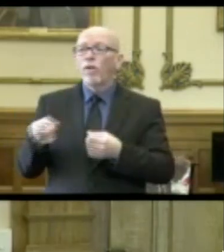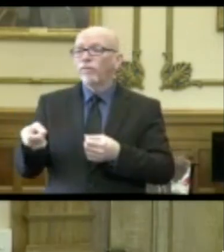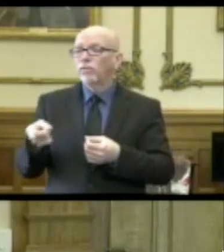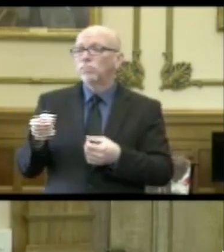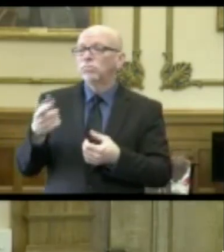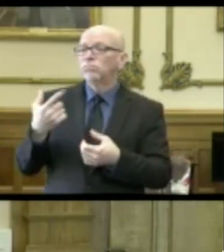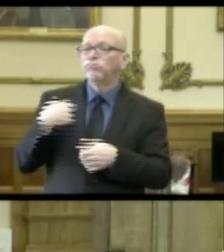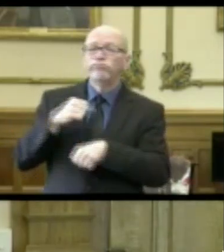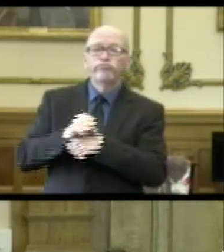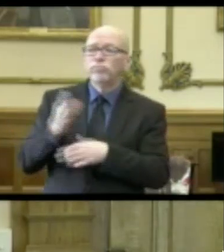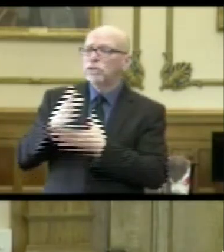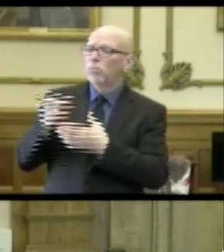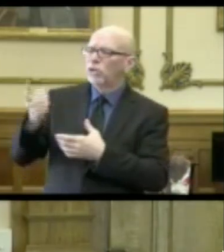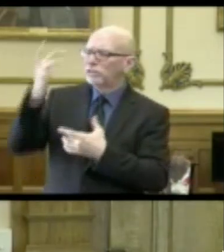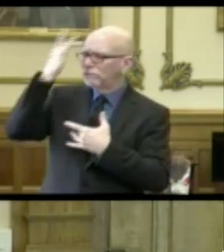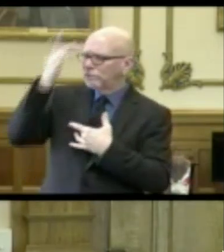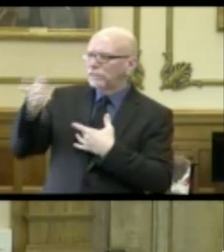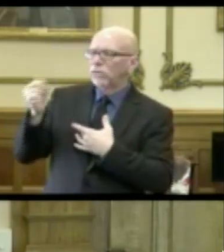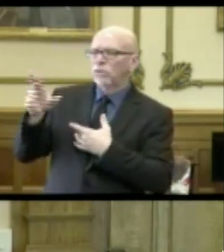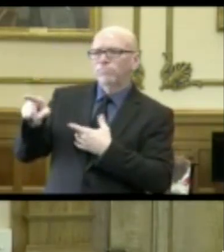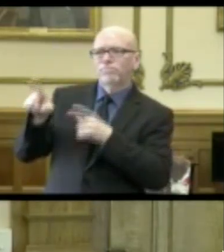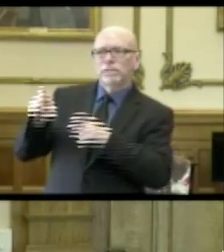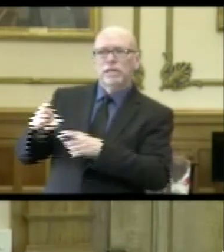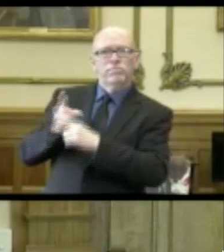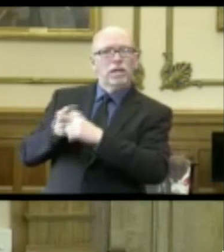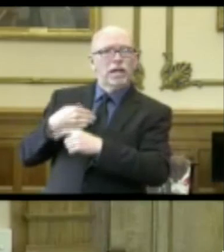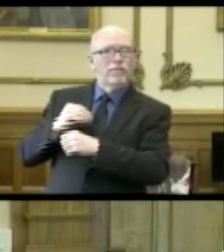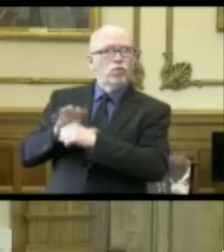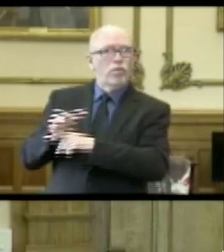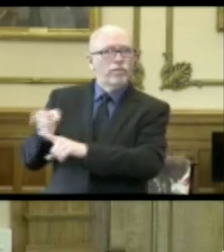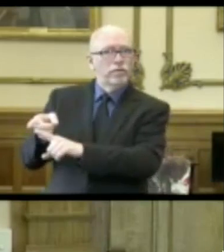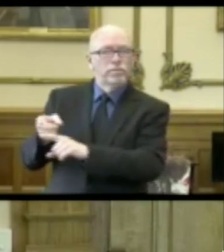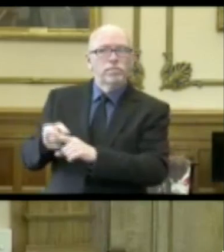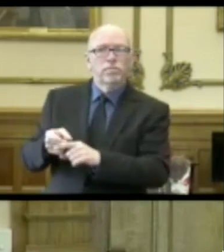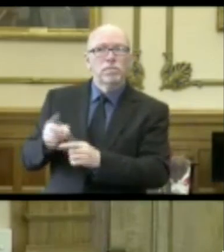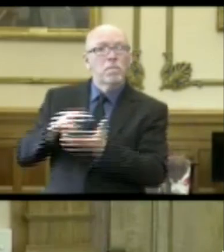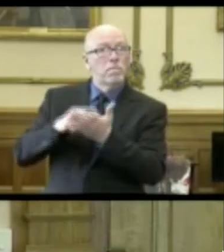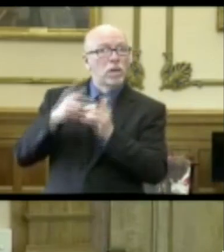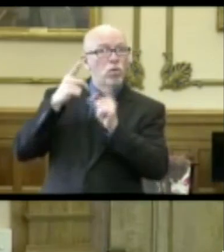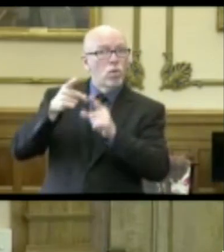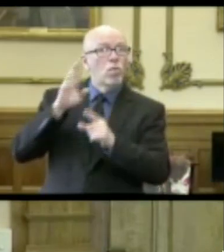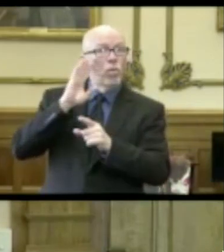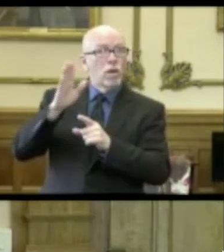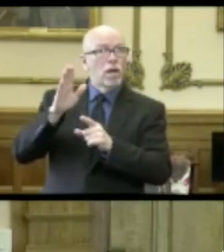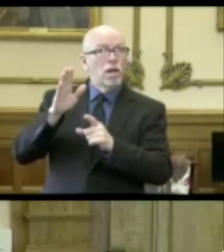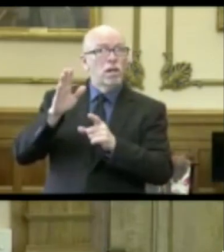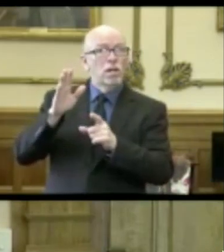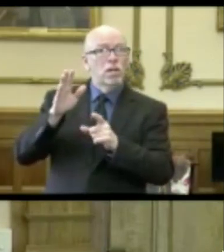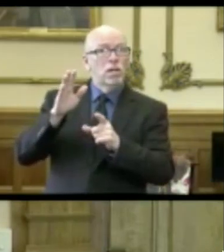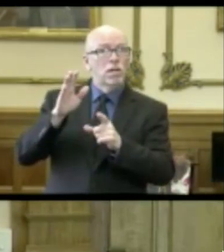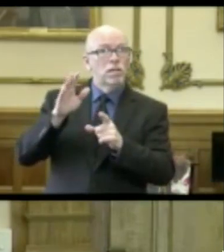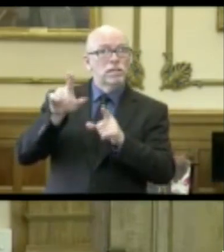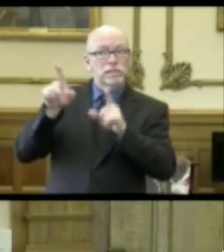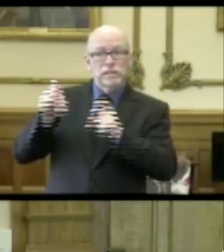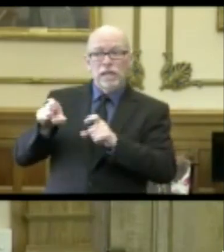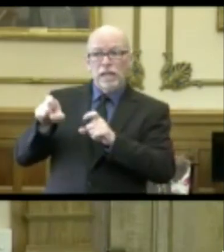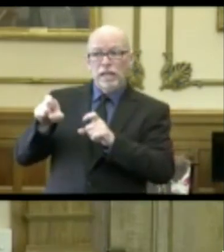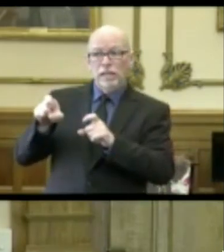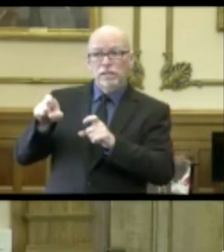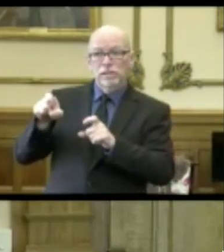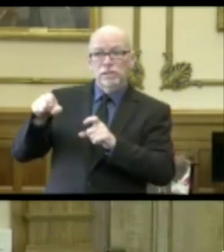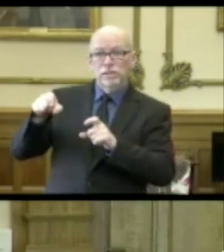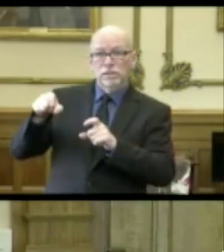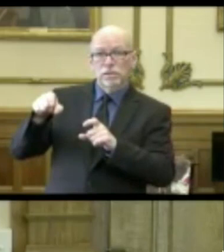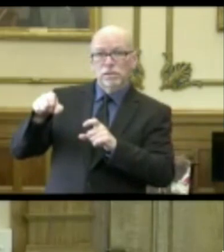sick or tests positive with COVID-19, is the goal to eventually also be able to test other